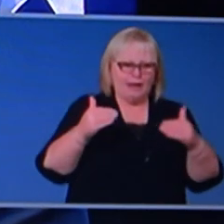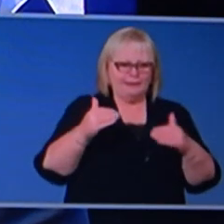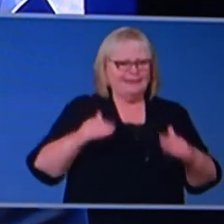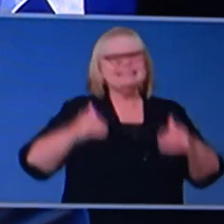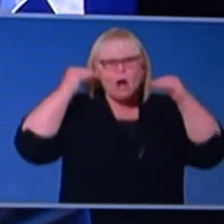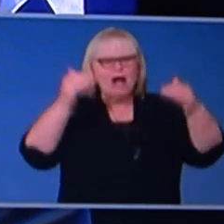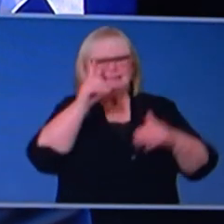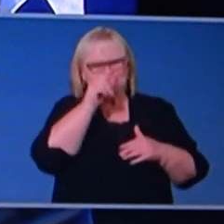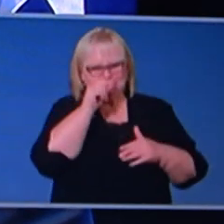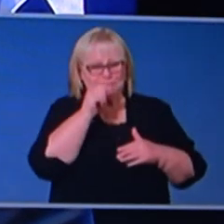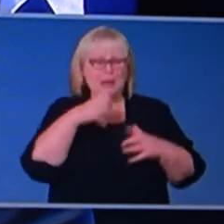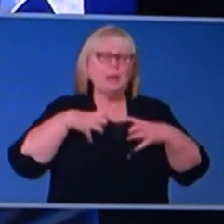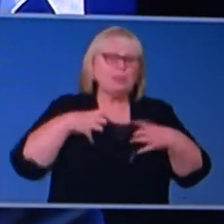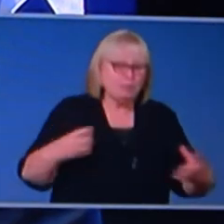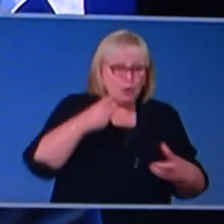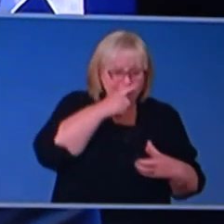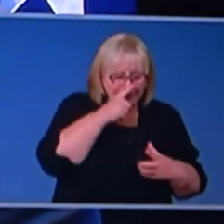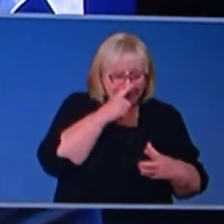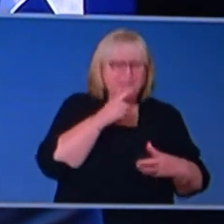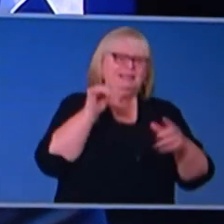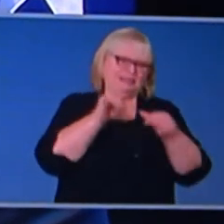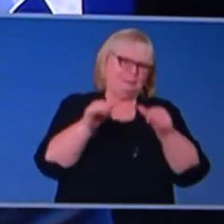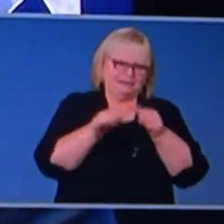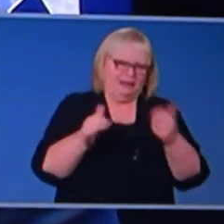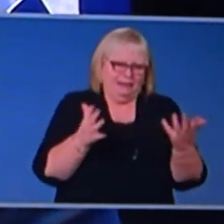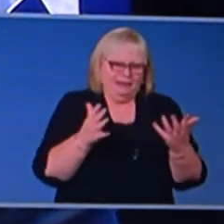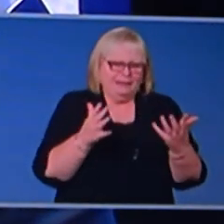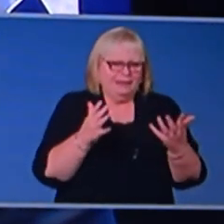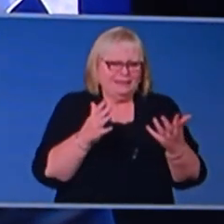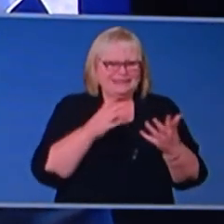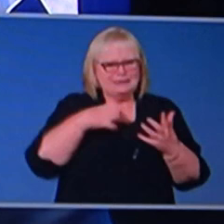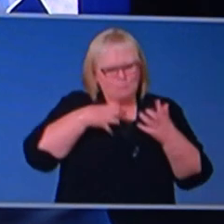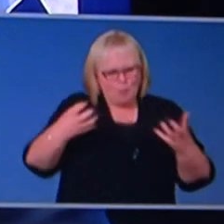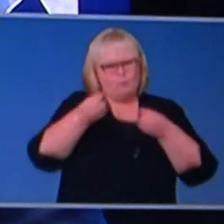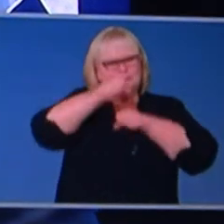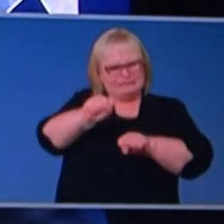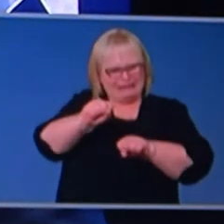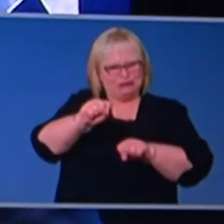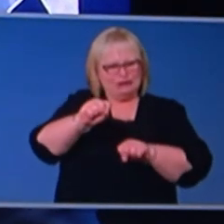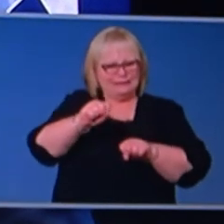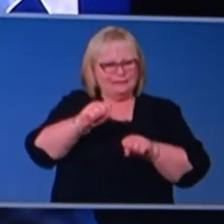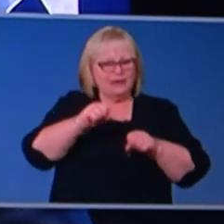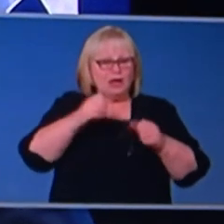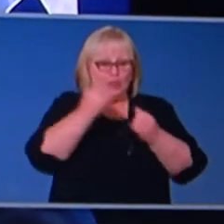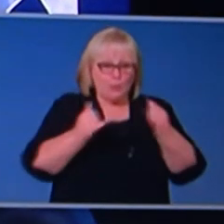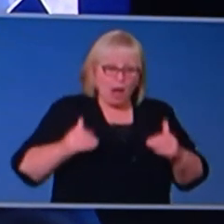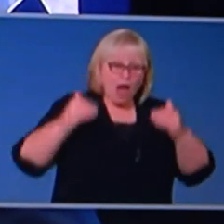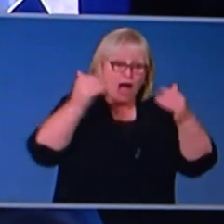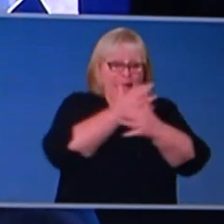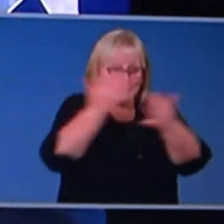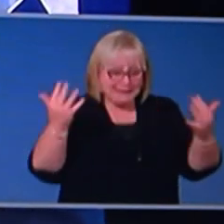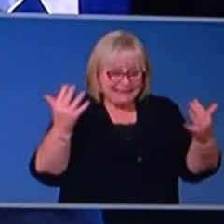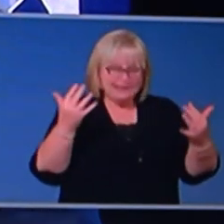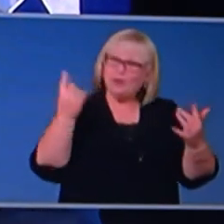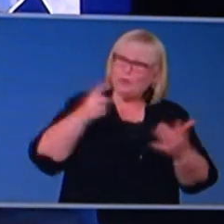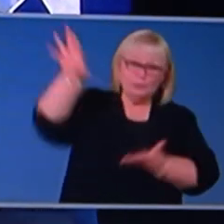And the higher the number that it is, the greater protection there is. The higher the number of people who have downloaded